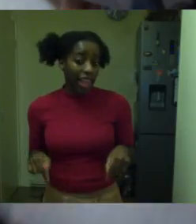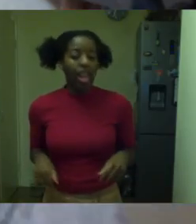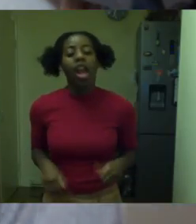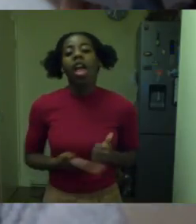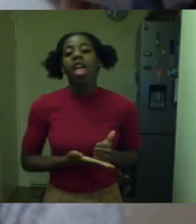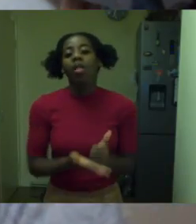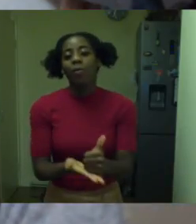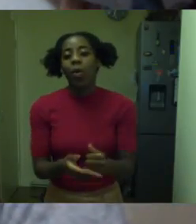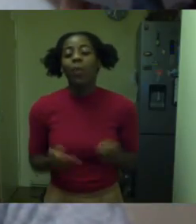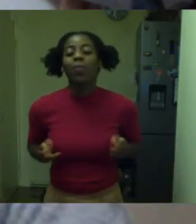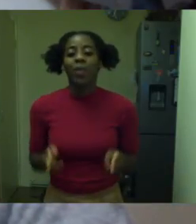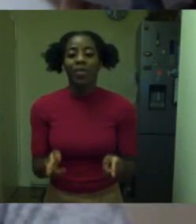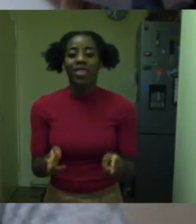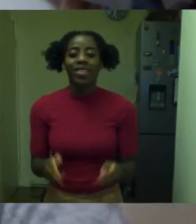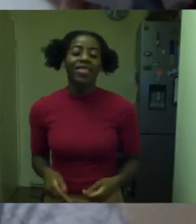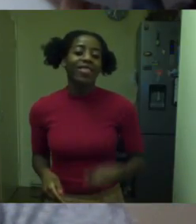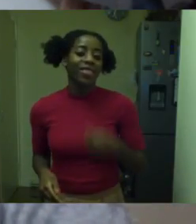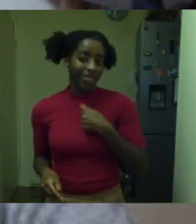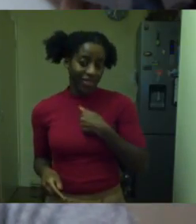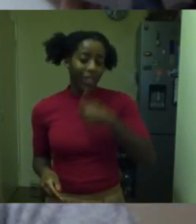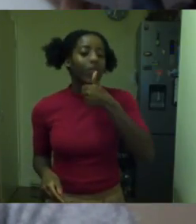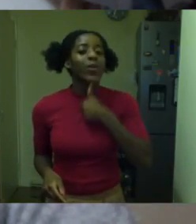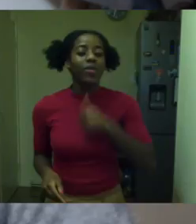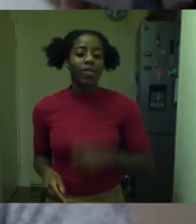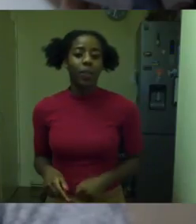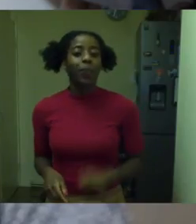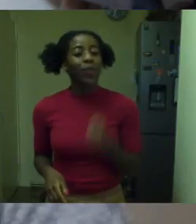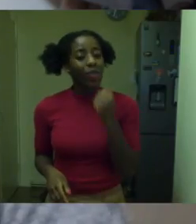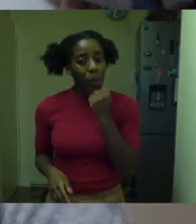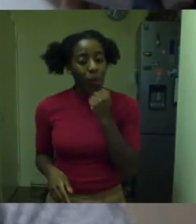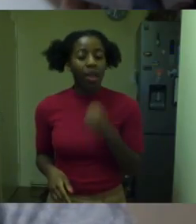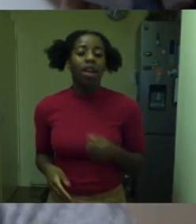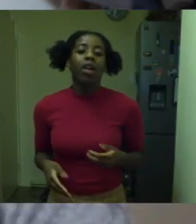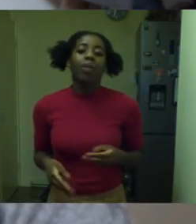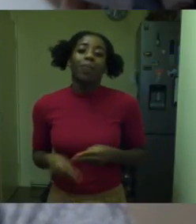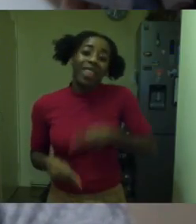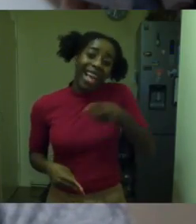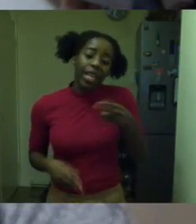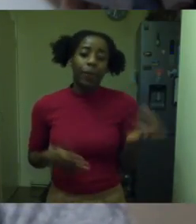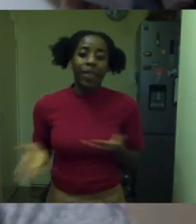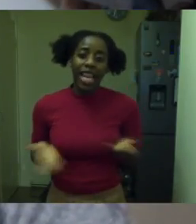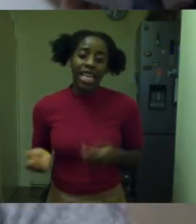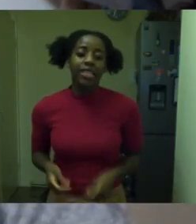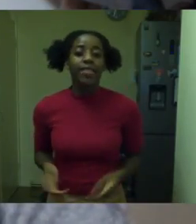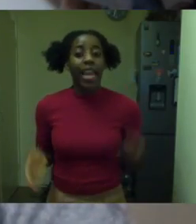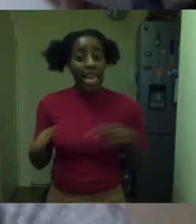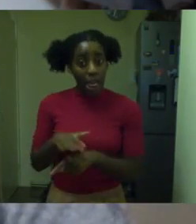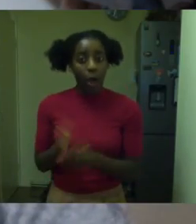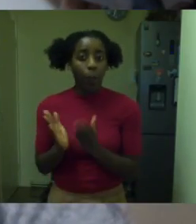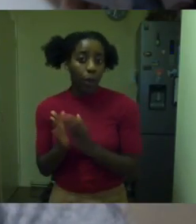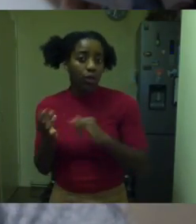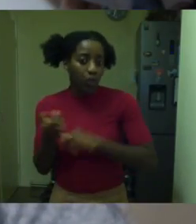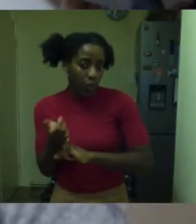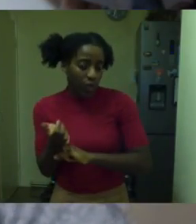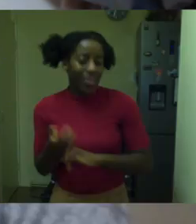I've been using lately that's completely changed that. Now if you know, um, when you go search